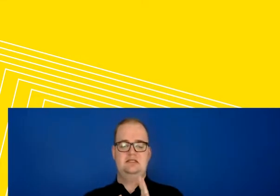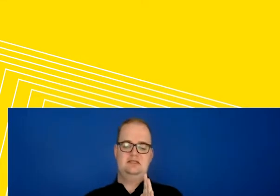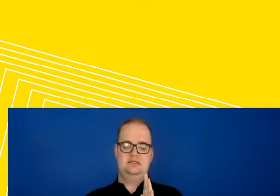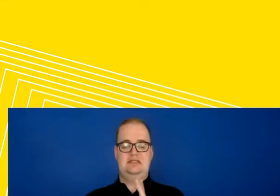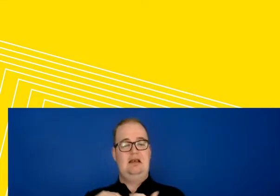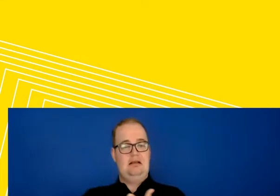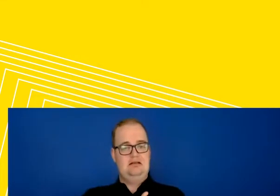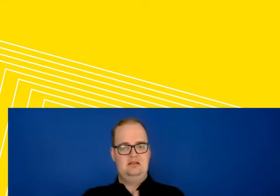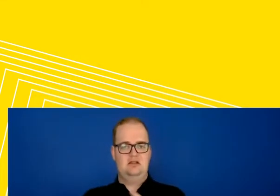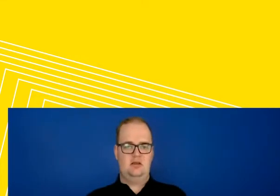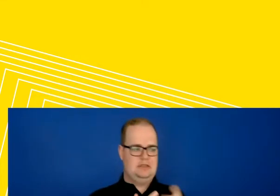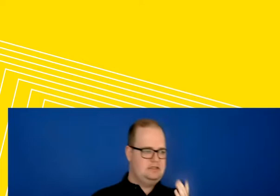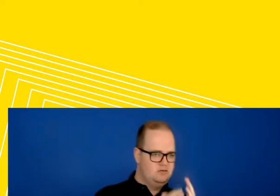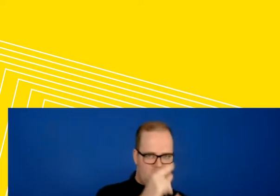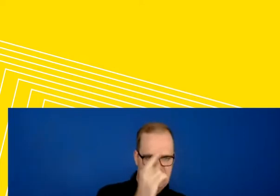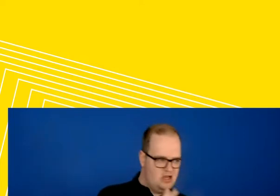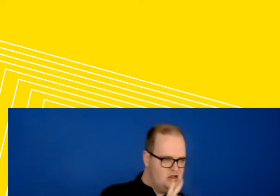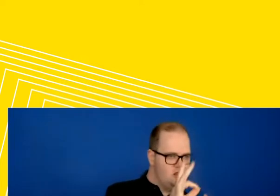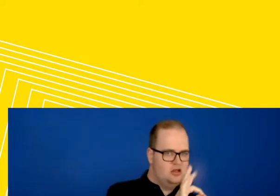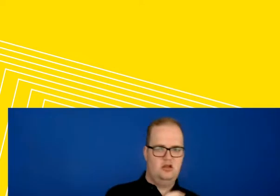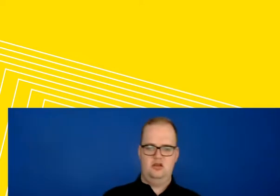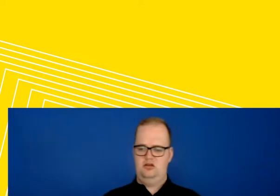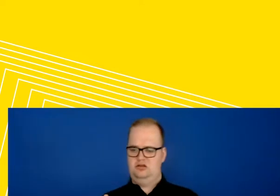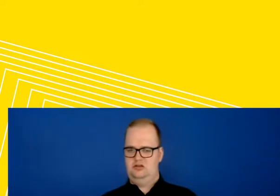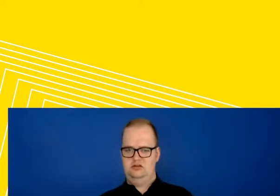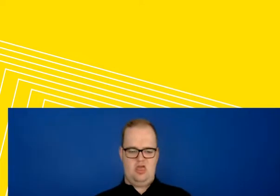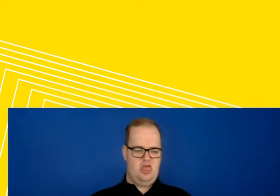demonstrated in the past 10 to 15 minutes.